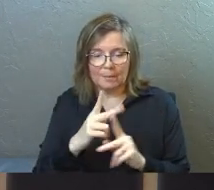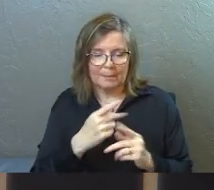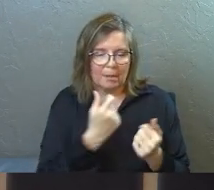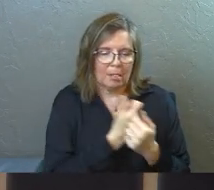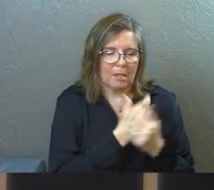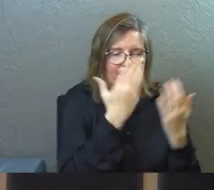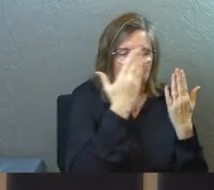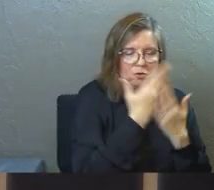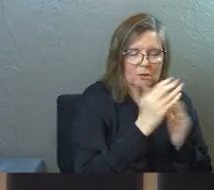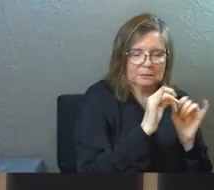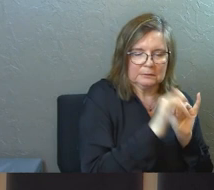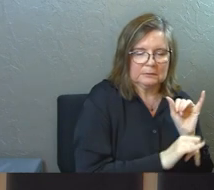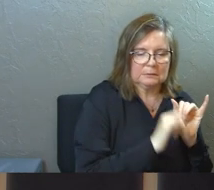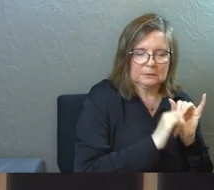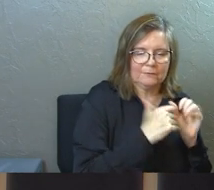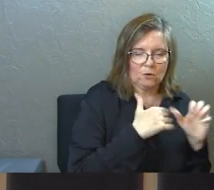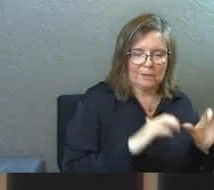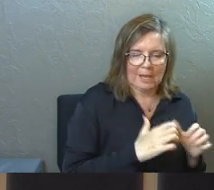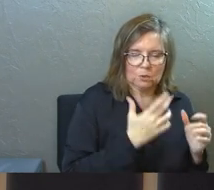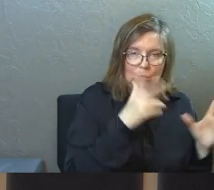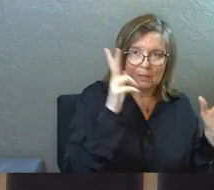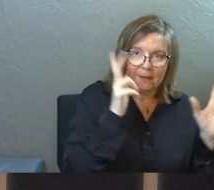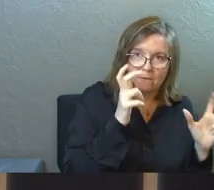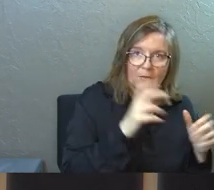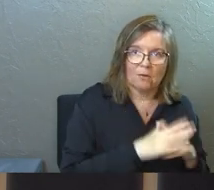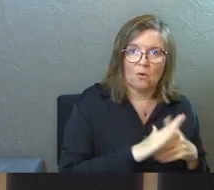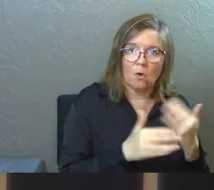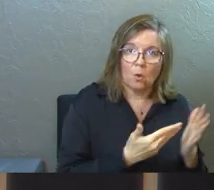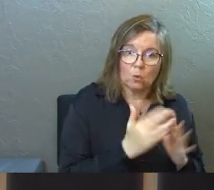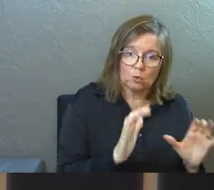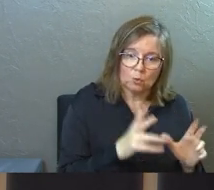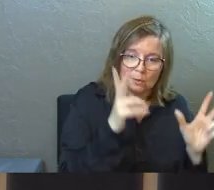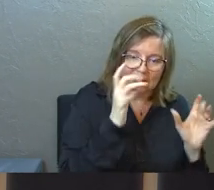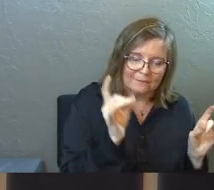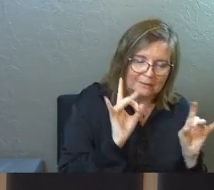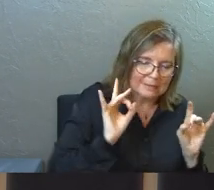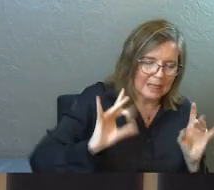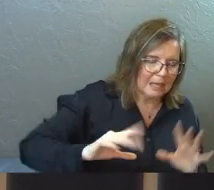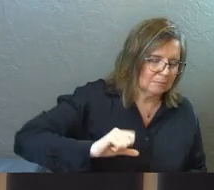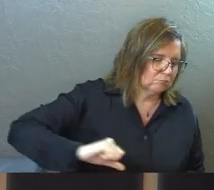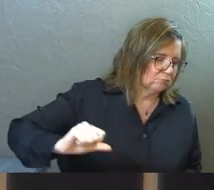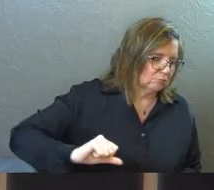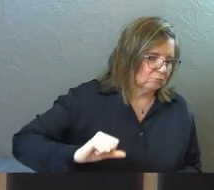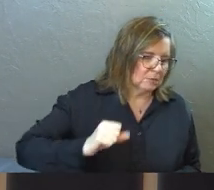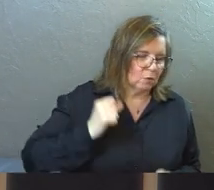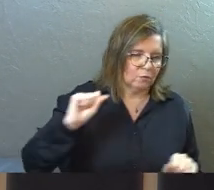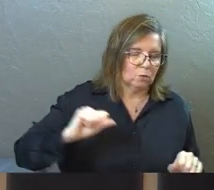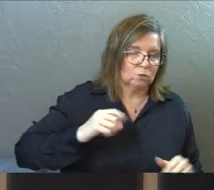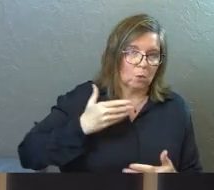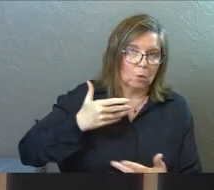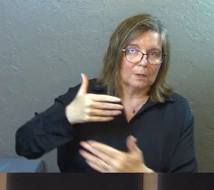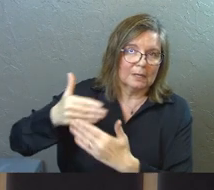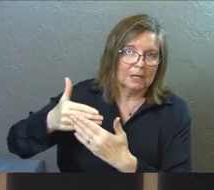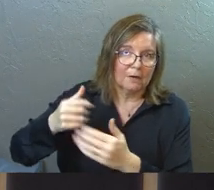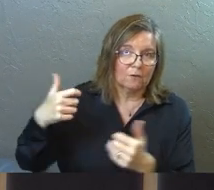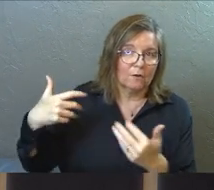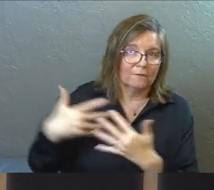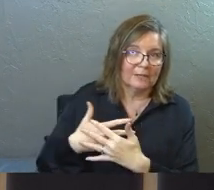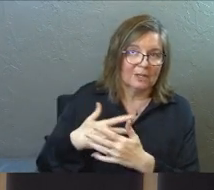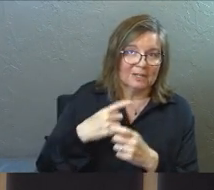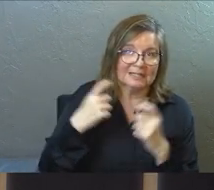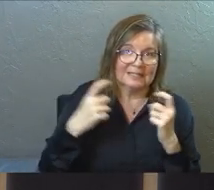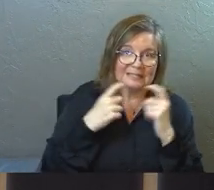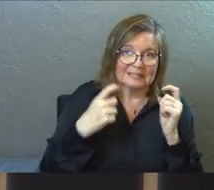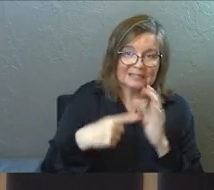love the darkness more than the light for their actions were evil. All who do evil hate the light and refuse to go near it for fear